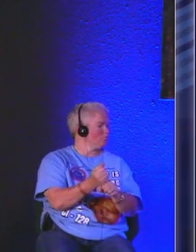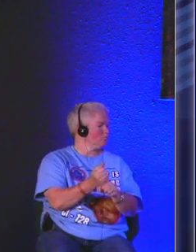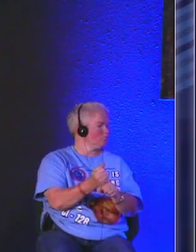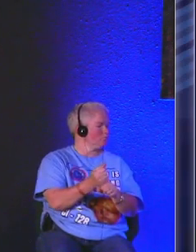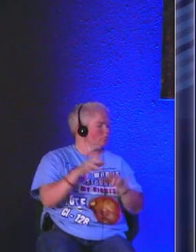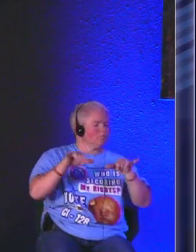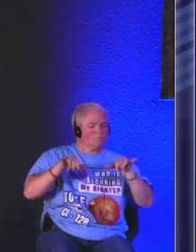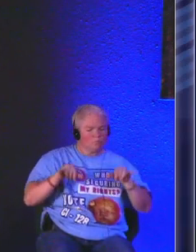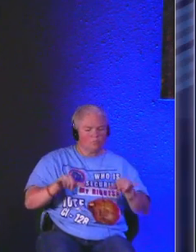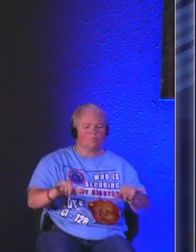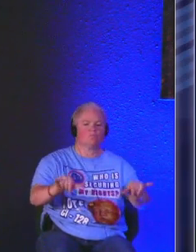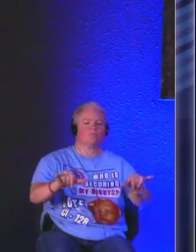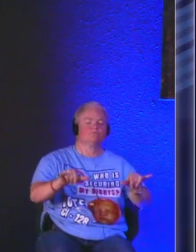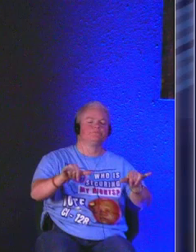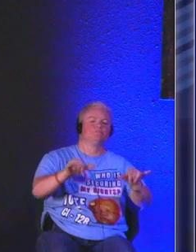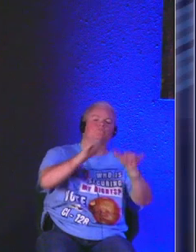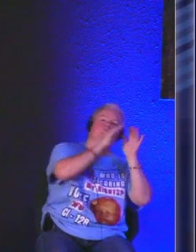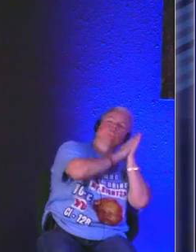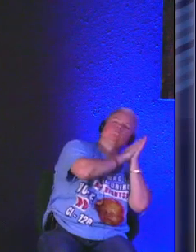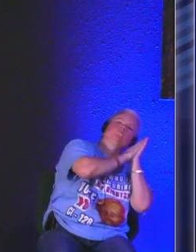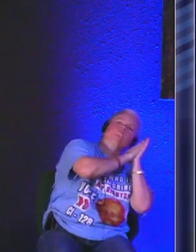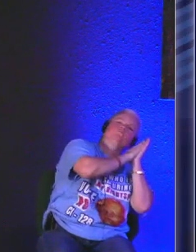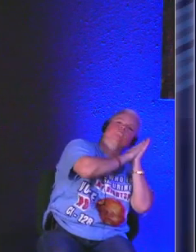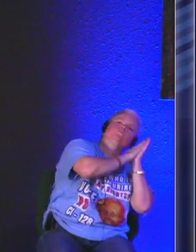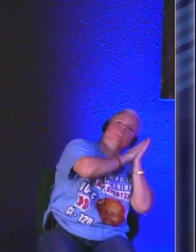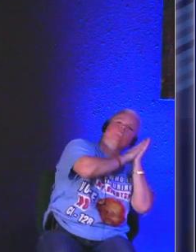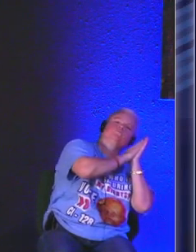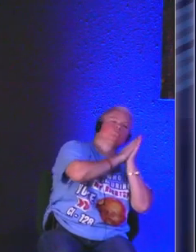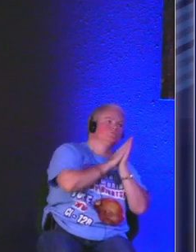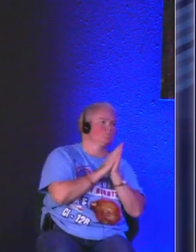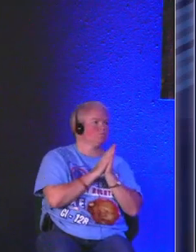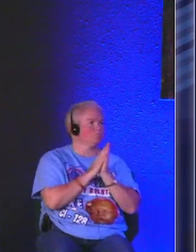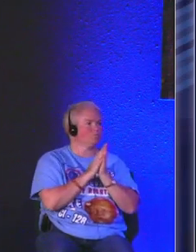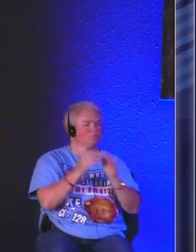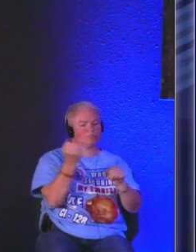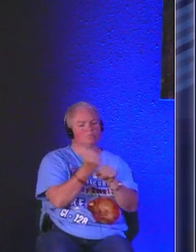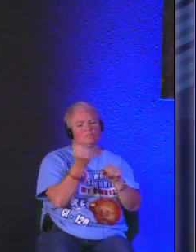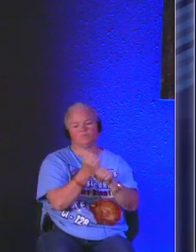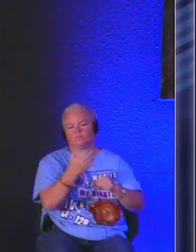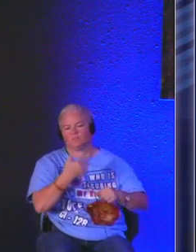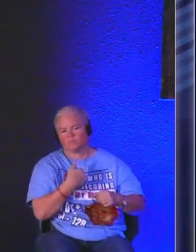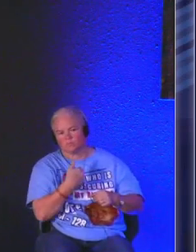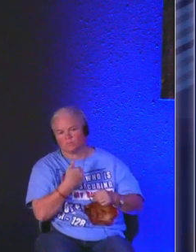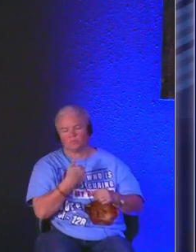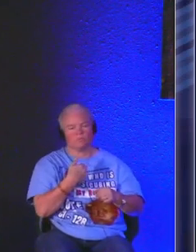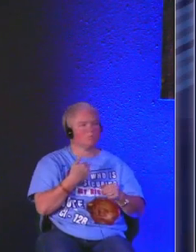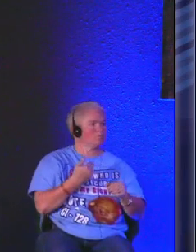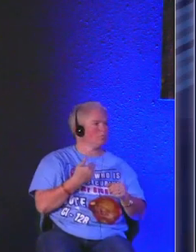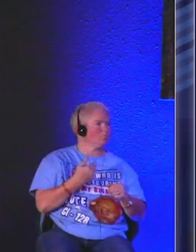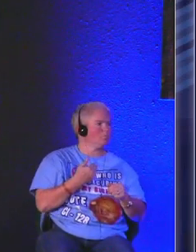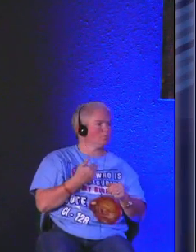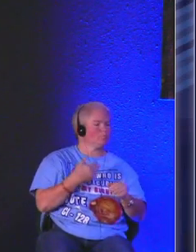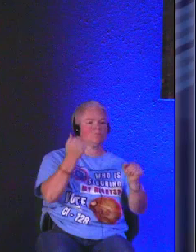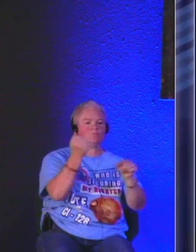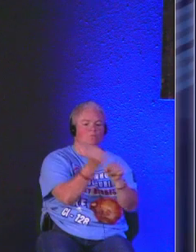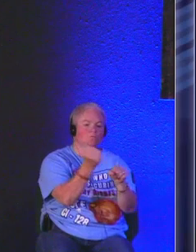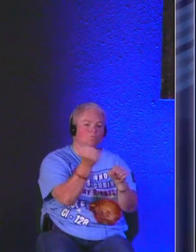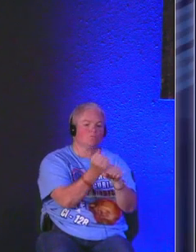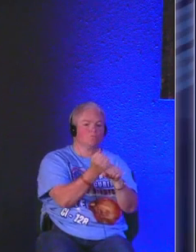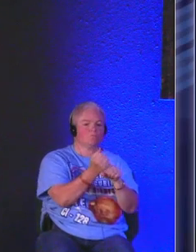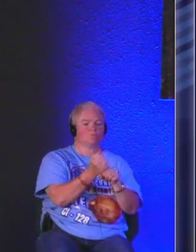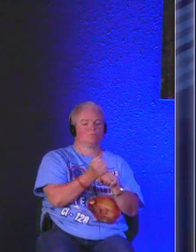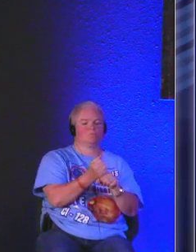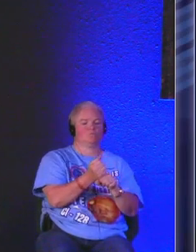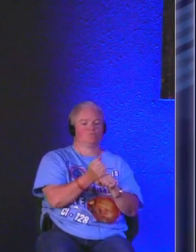to be still and to lie down did you notice that it said he makes me a lot of us need to be